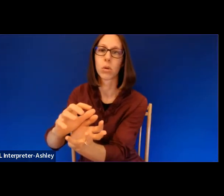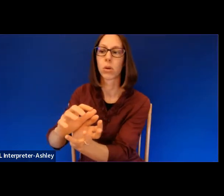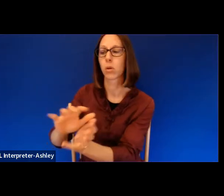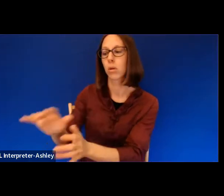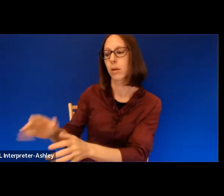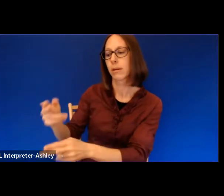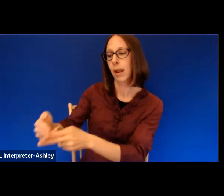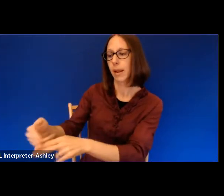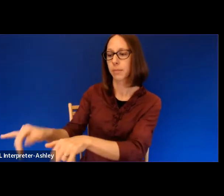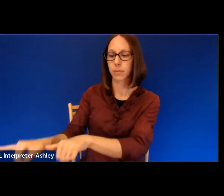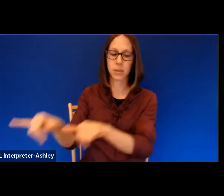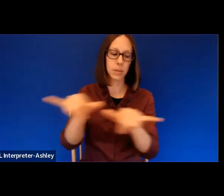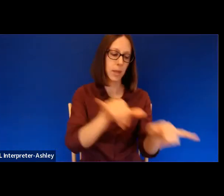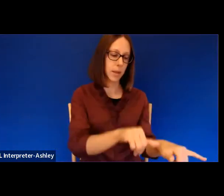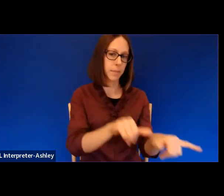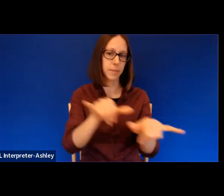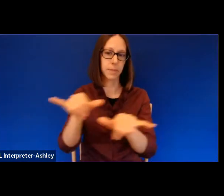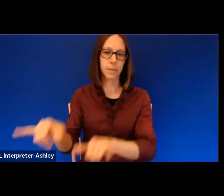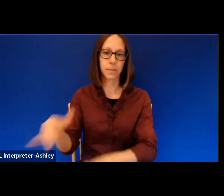though it's his own.